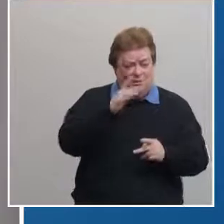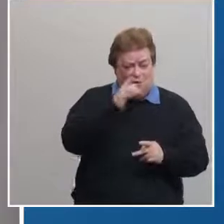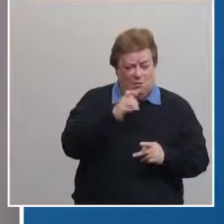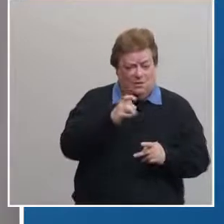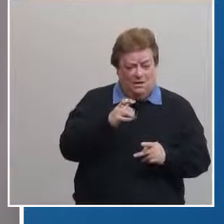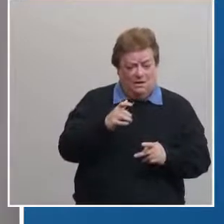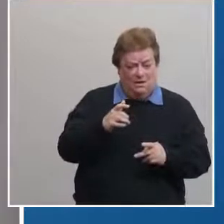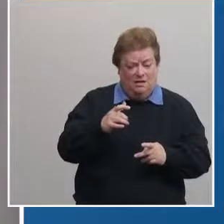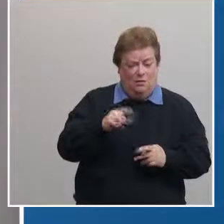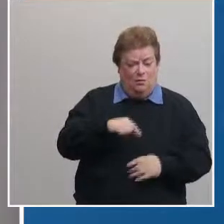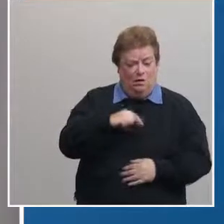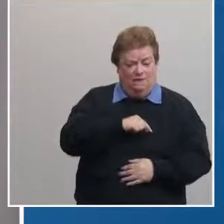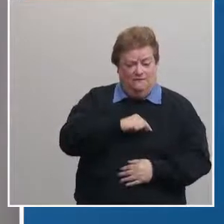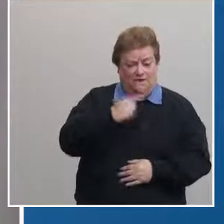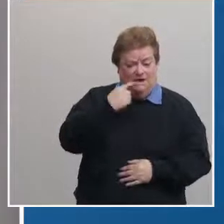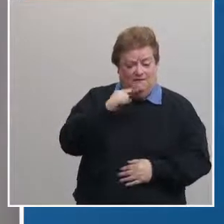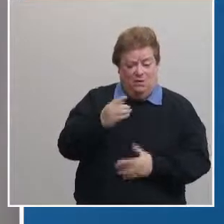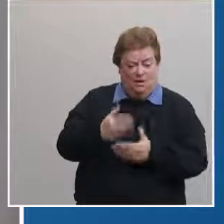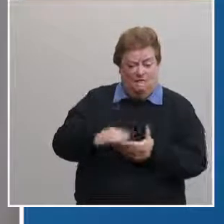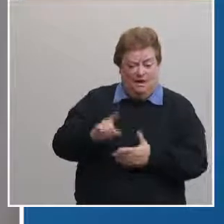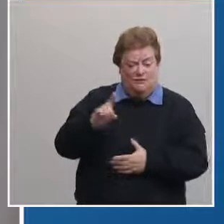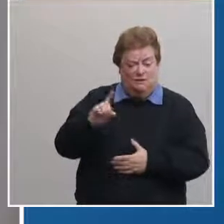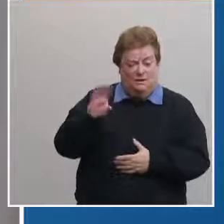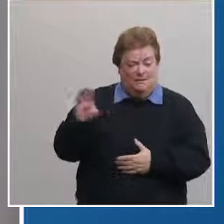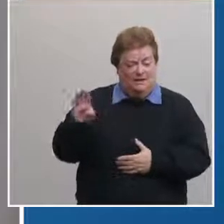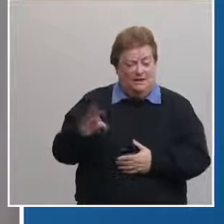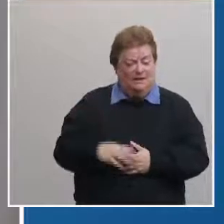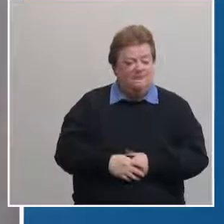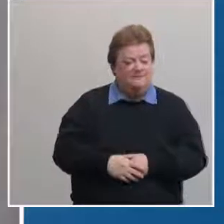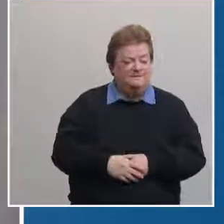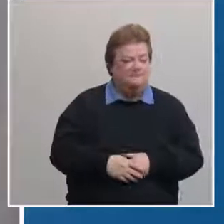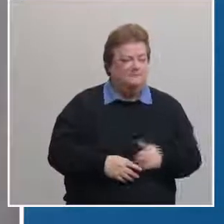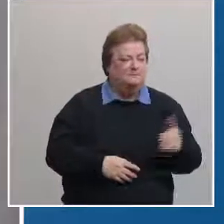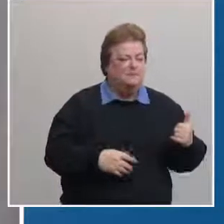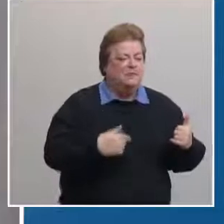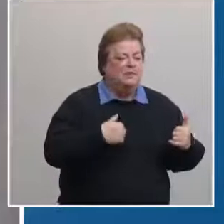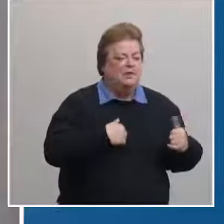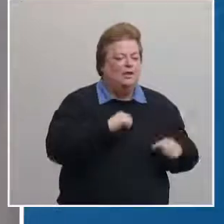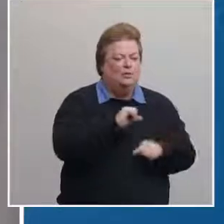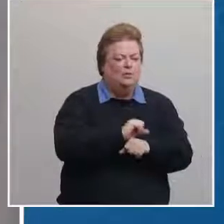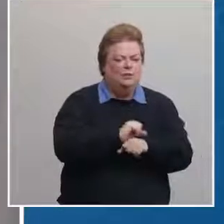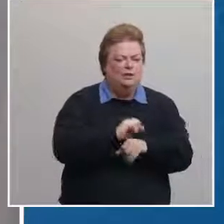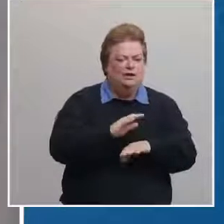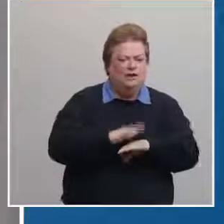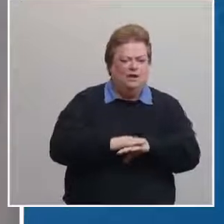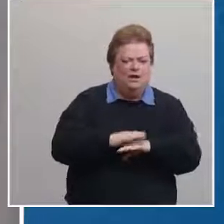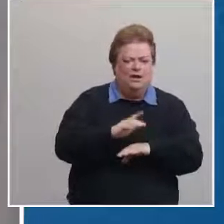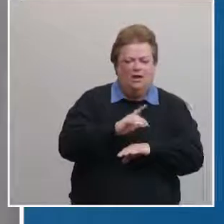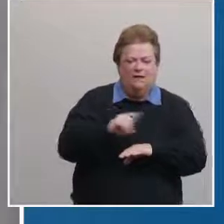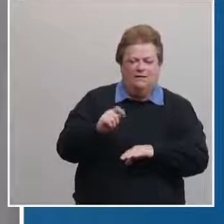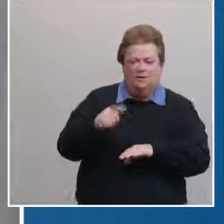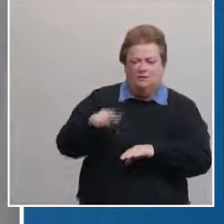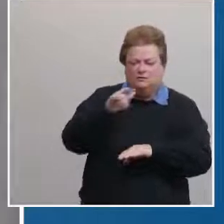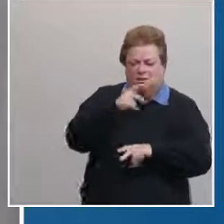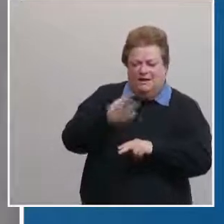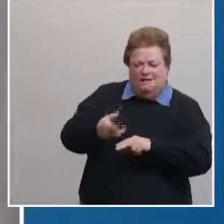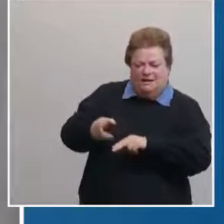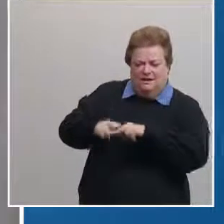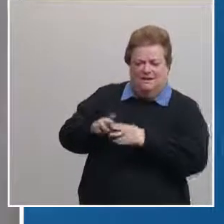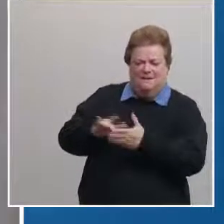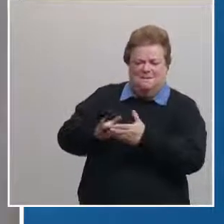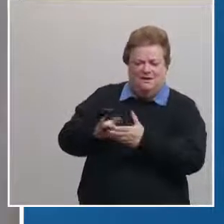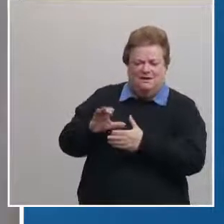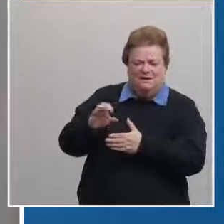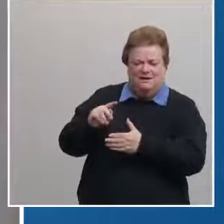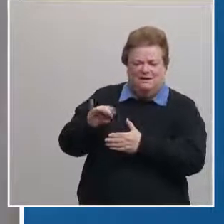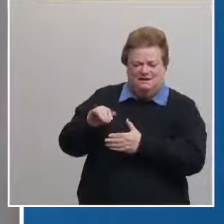well uh we have we're working on the underlying conditions that are under 65 but one of